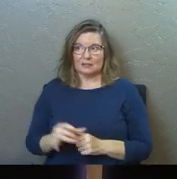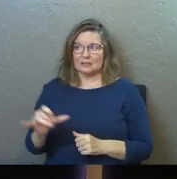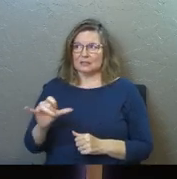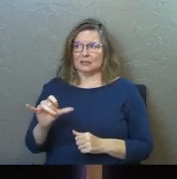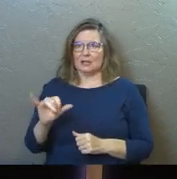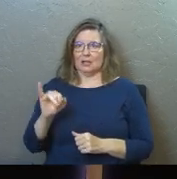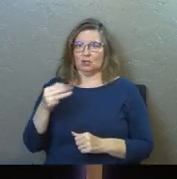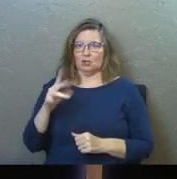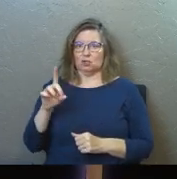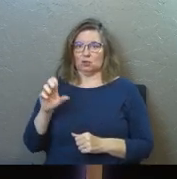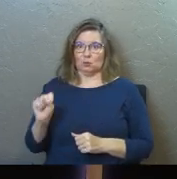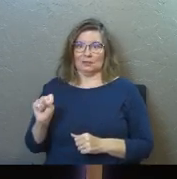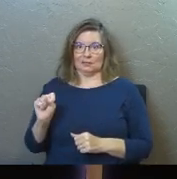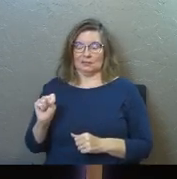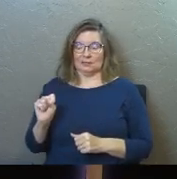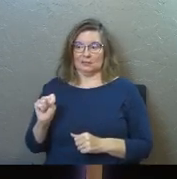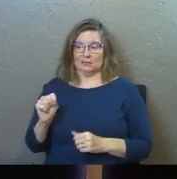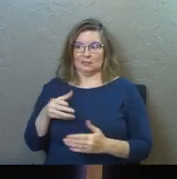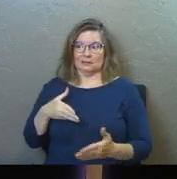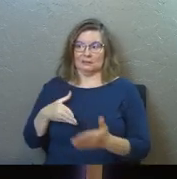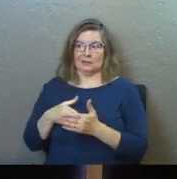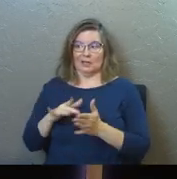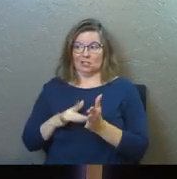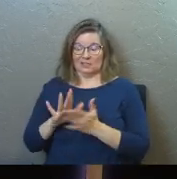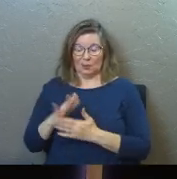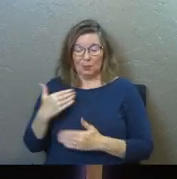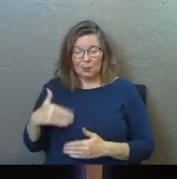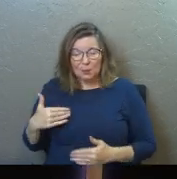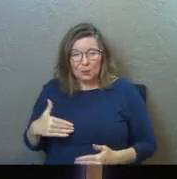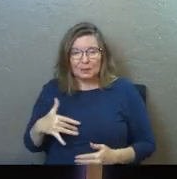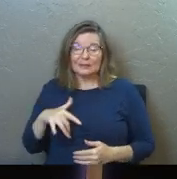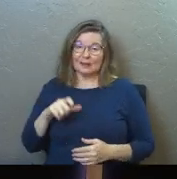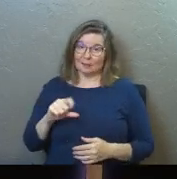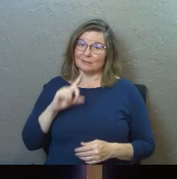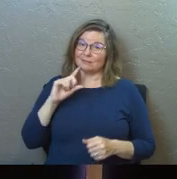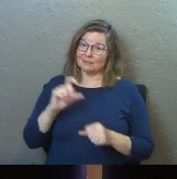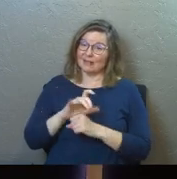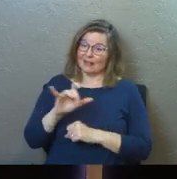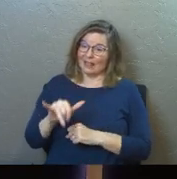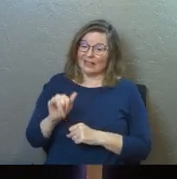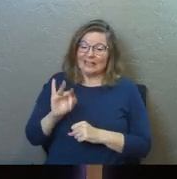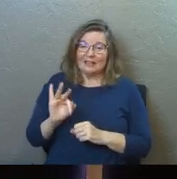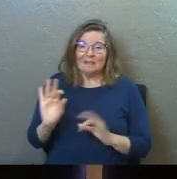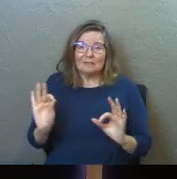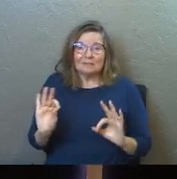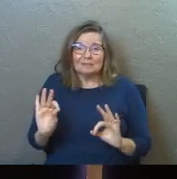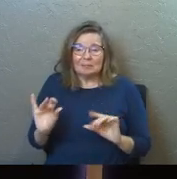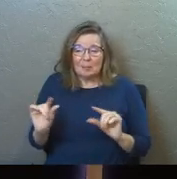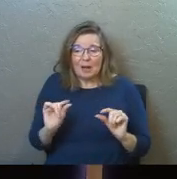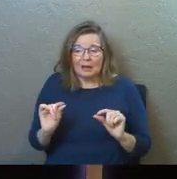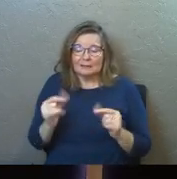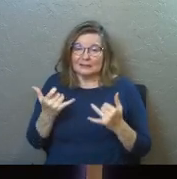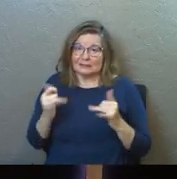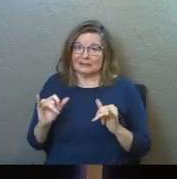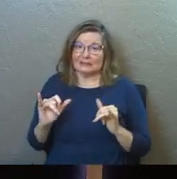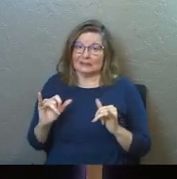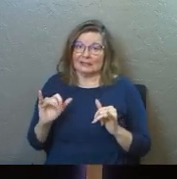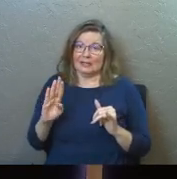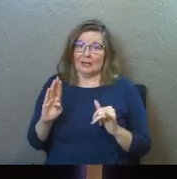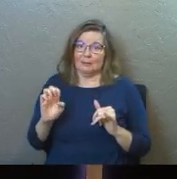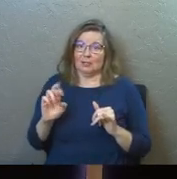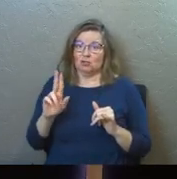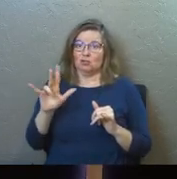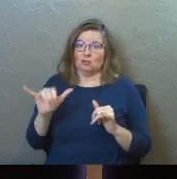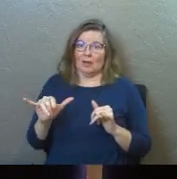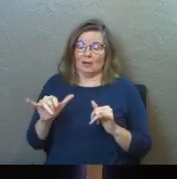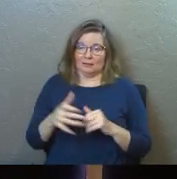that's like, Jude is betraying Jesus, betray, really, but yeah, we are, even if it is in a tiny way, and we all feel